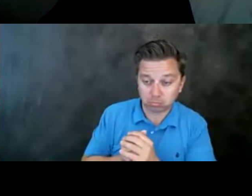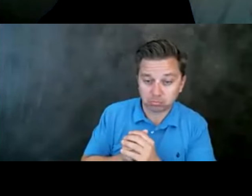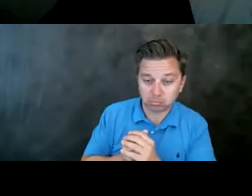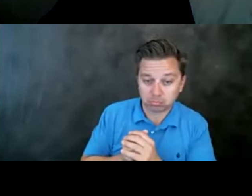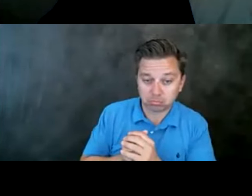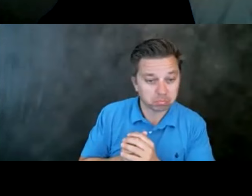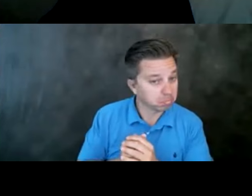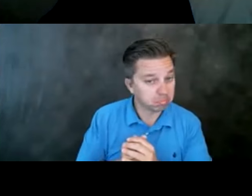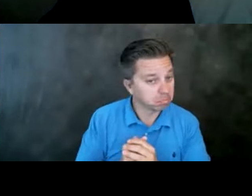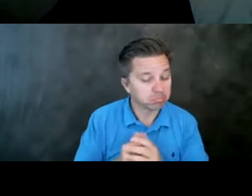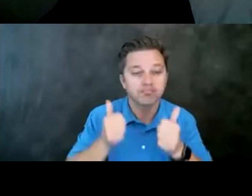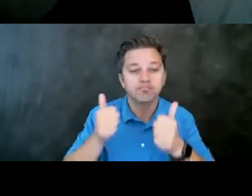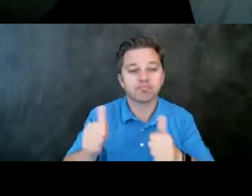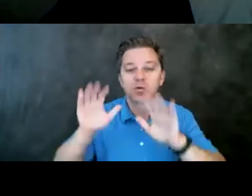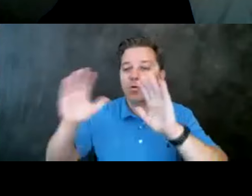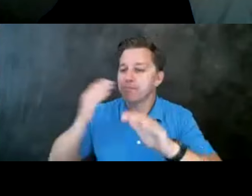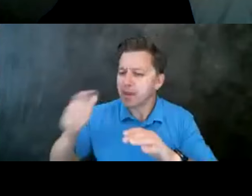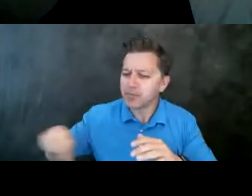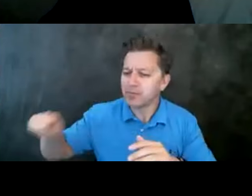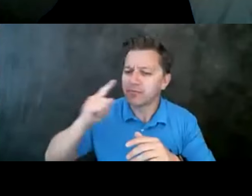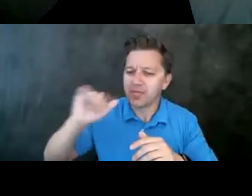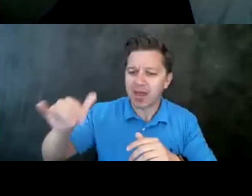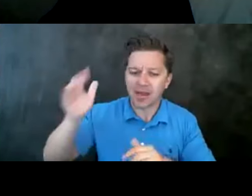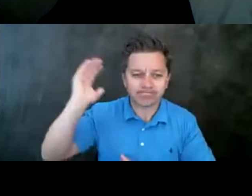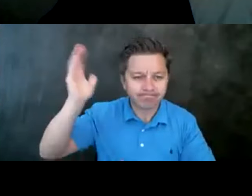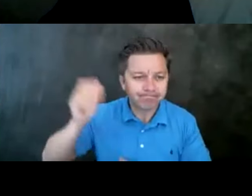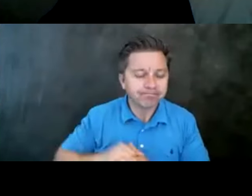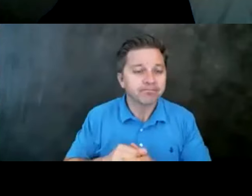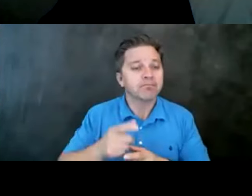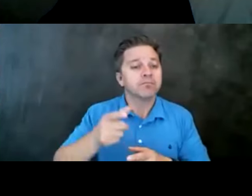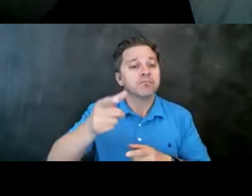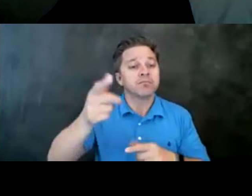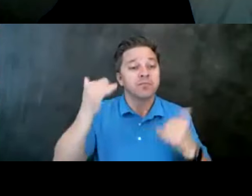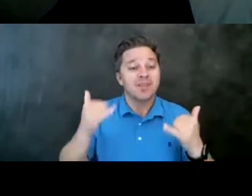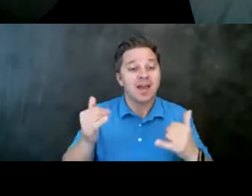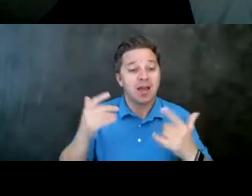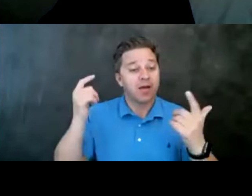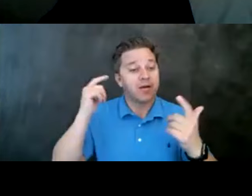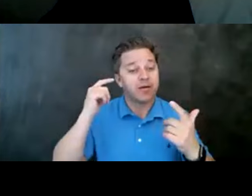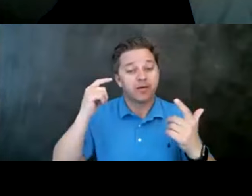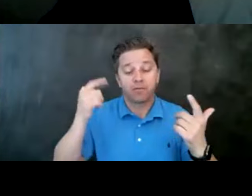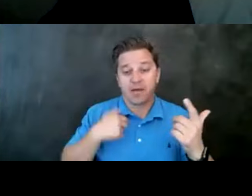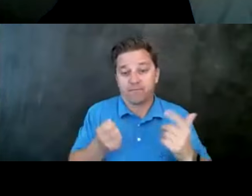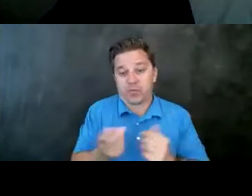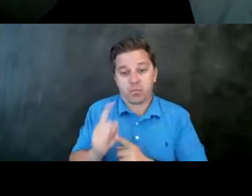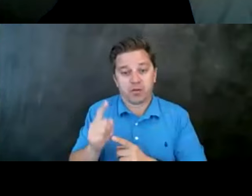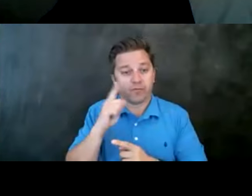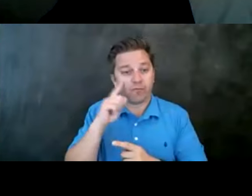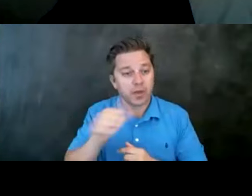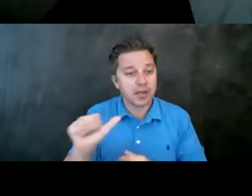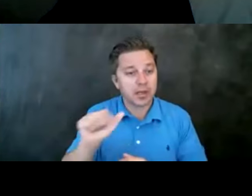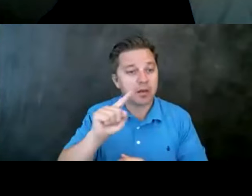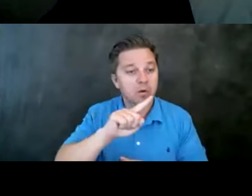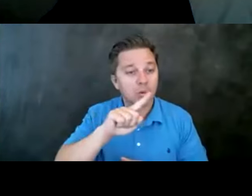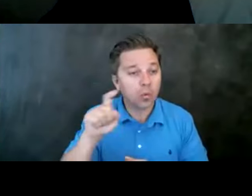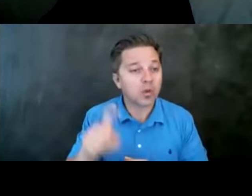Okay. Terrific. Thank you guys for that update. And so now we're open for, we have a few minutes for any questions that anyone